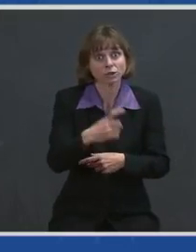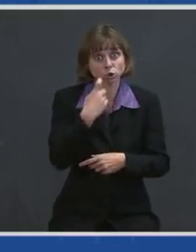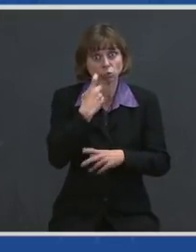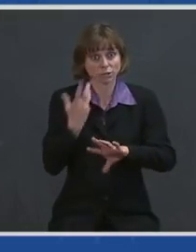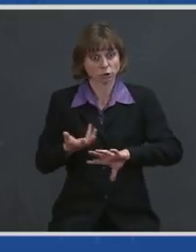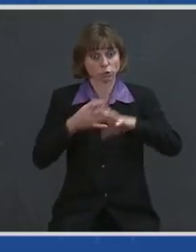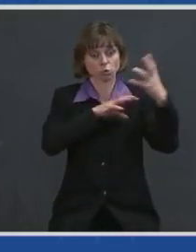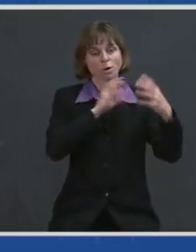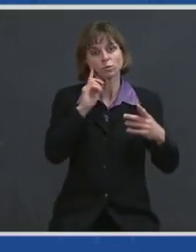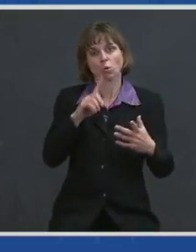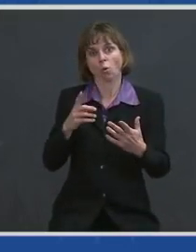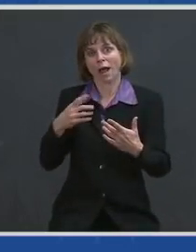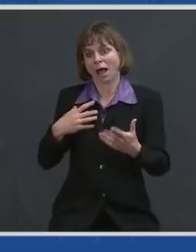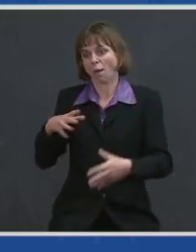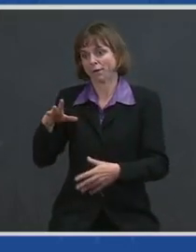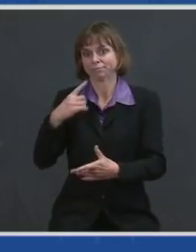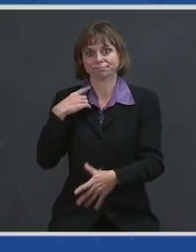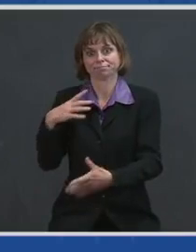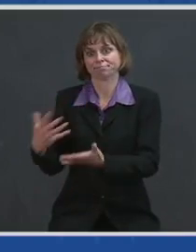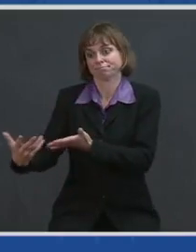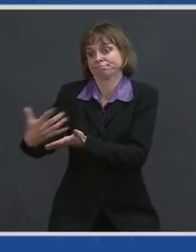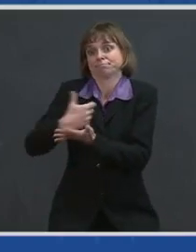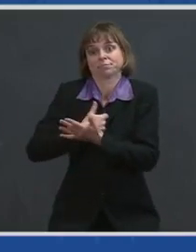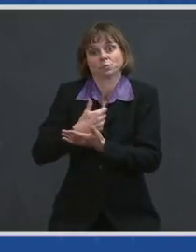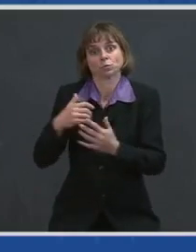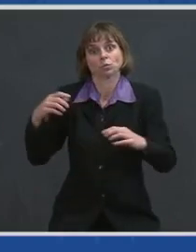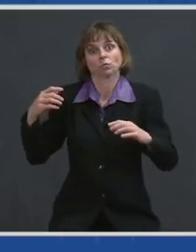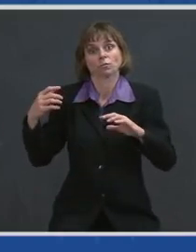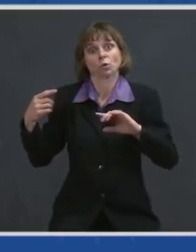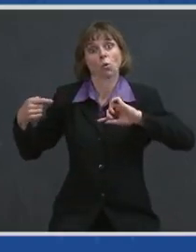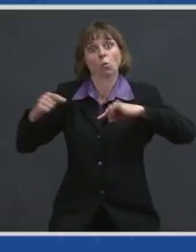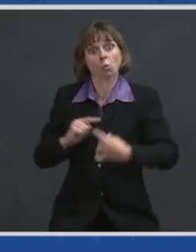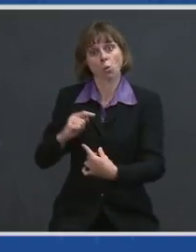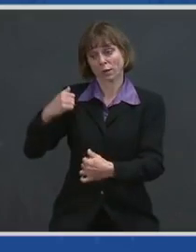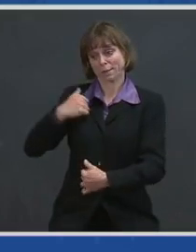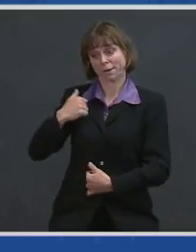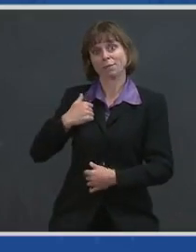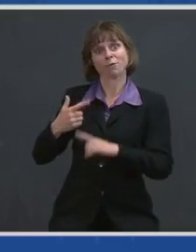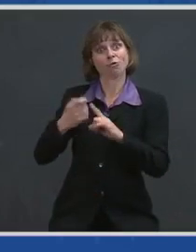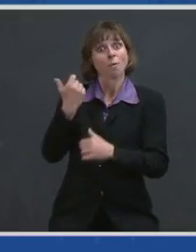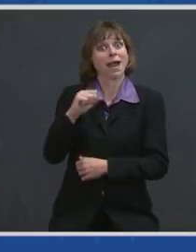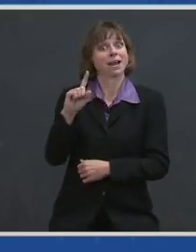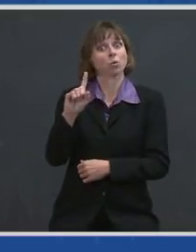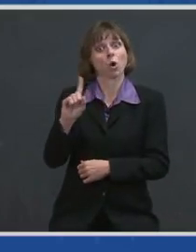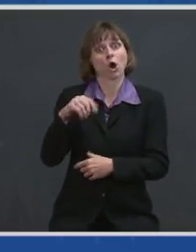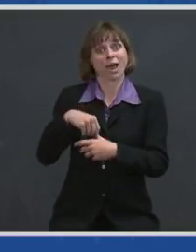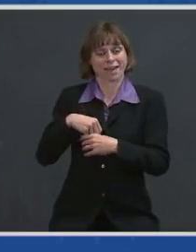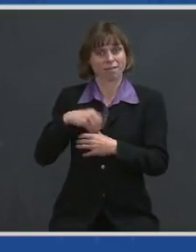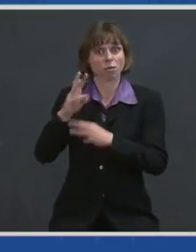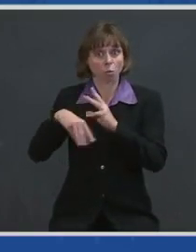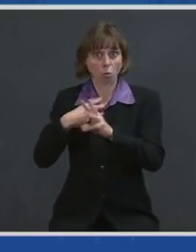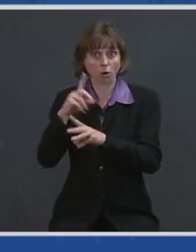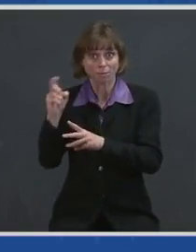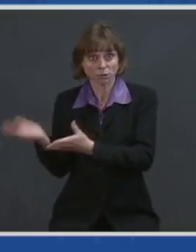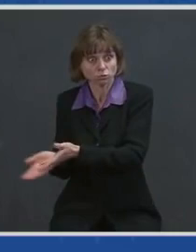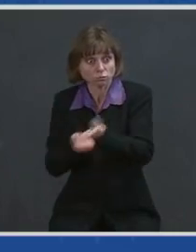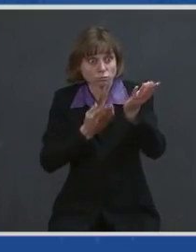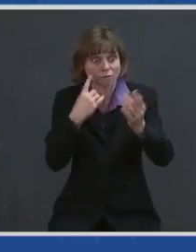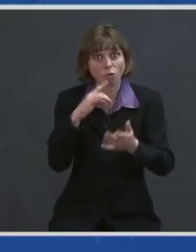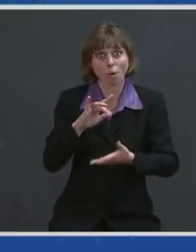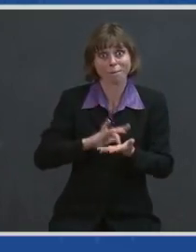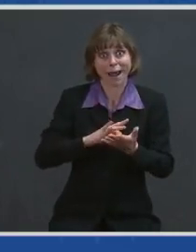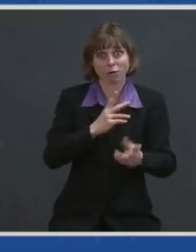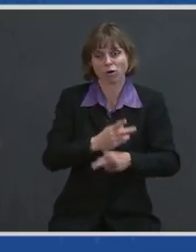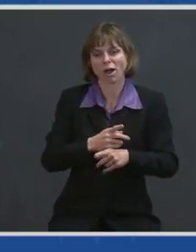evacuated for medical care from anywhere in the world, she gets it done. Lieutenant General Richardson's